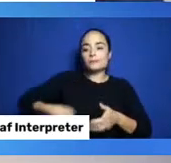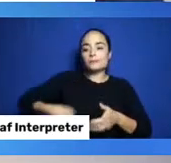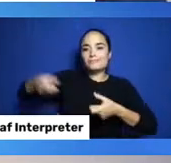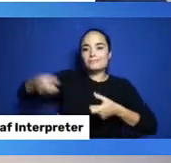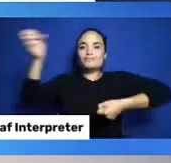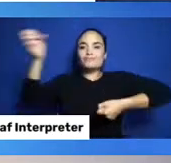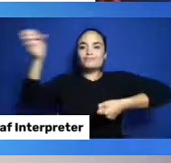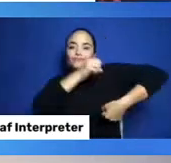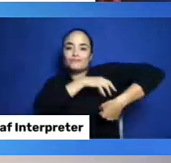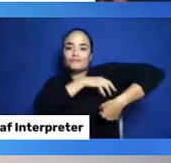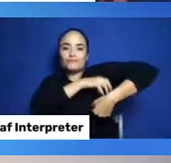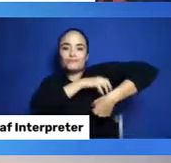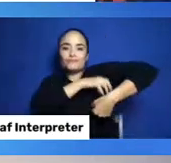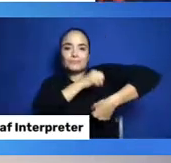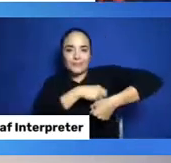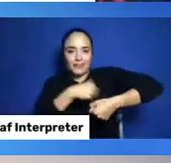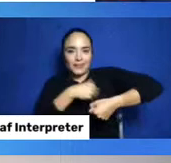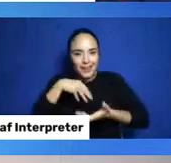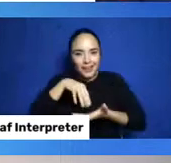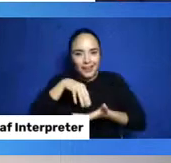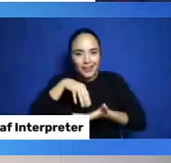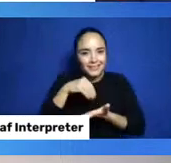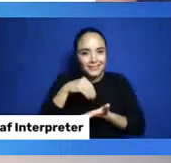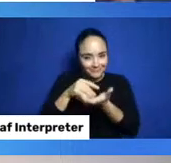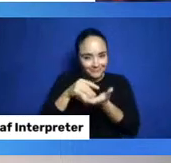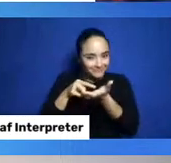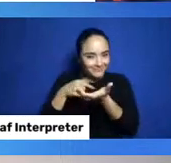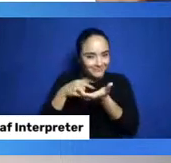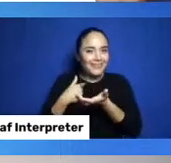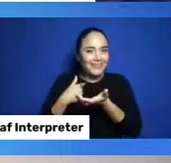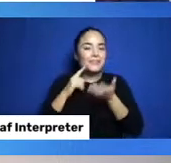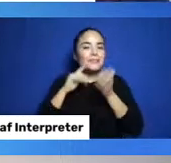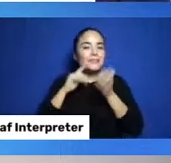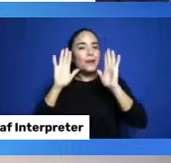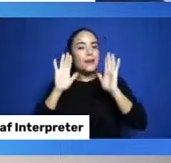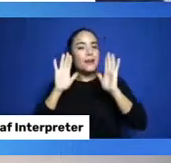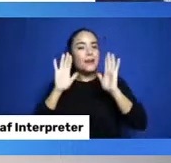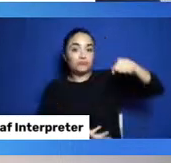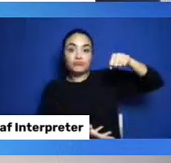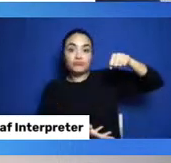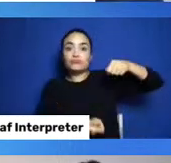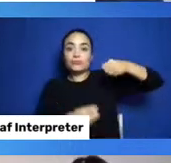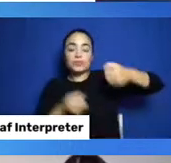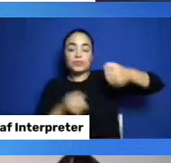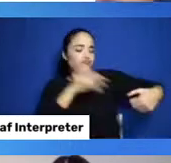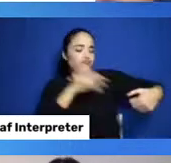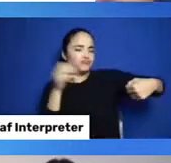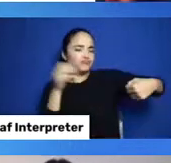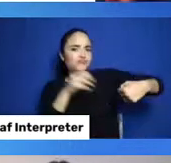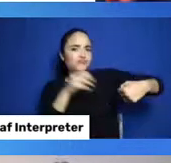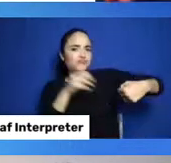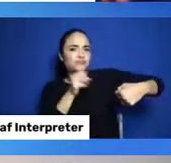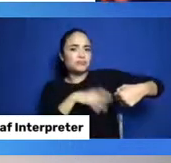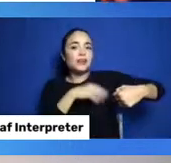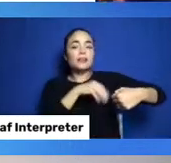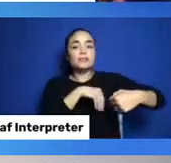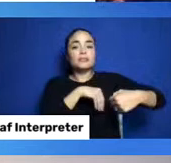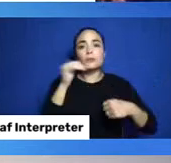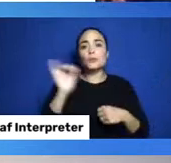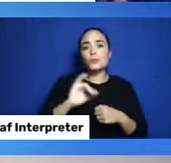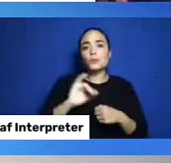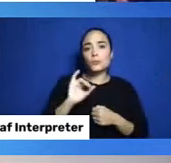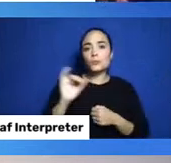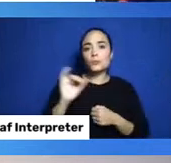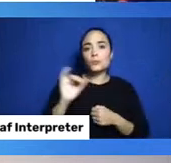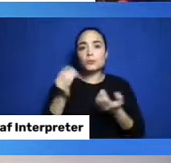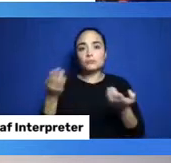a wonderful container. It holds my snacks really well. And it even has a handy lid. Keep my snacks good.